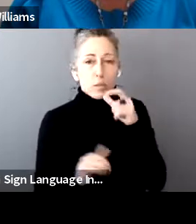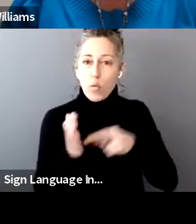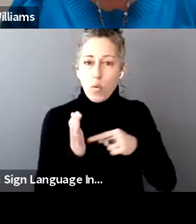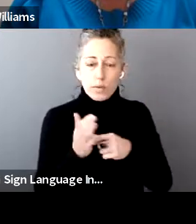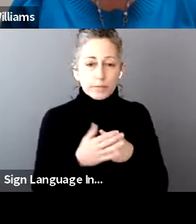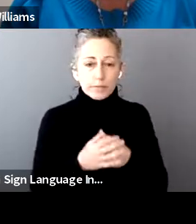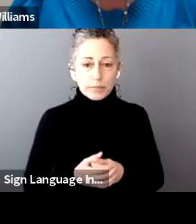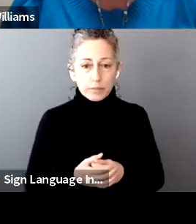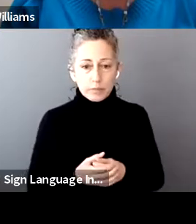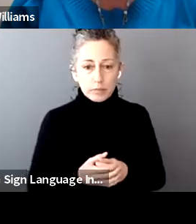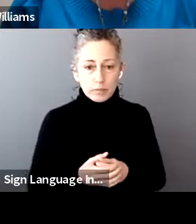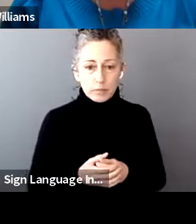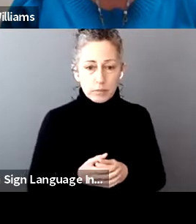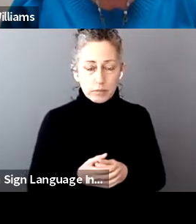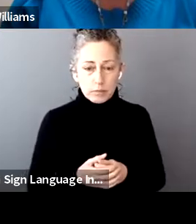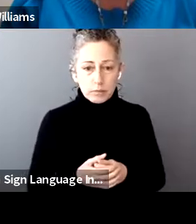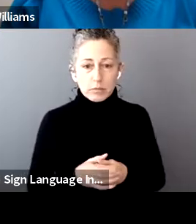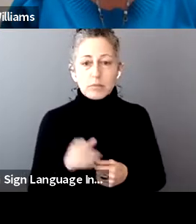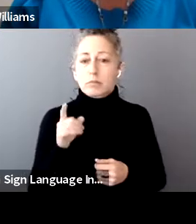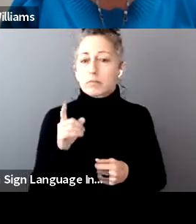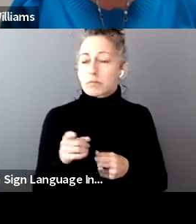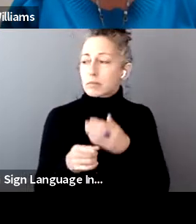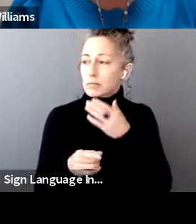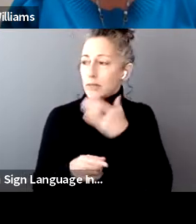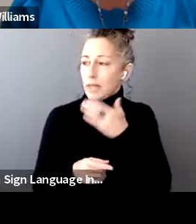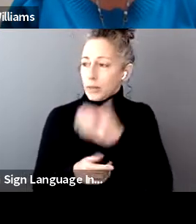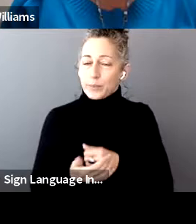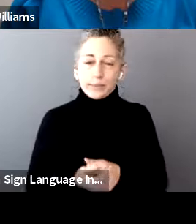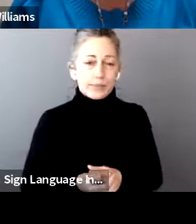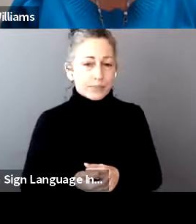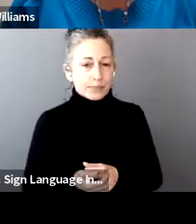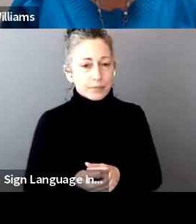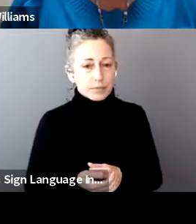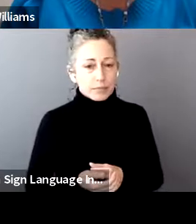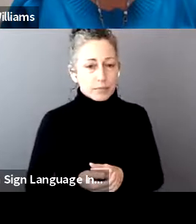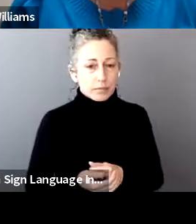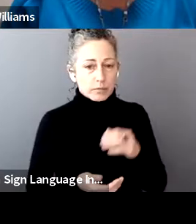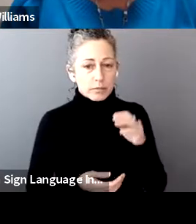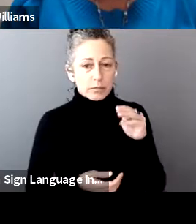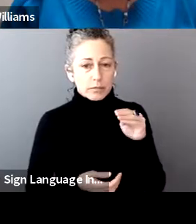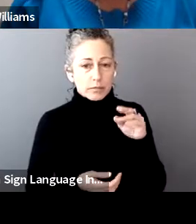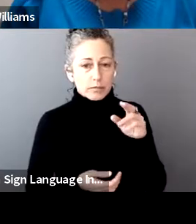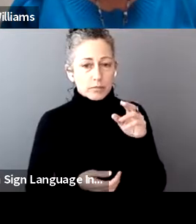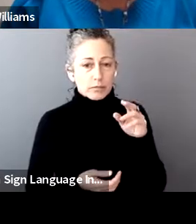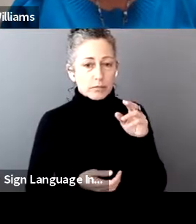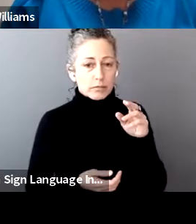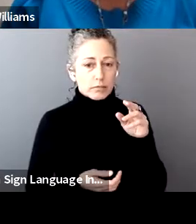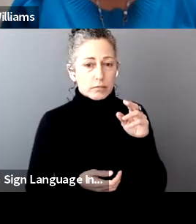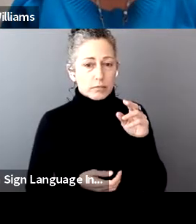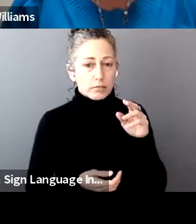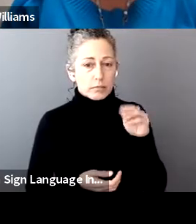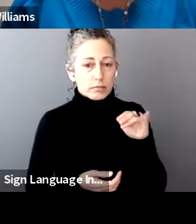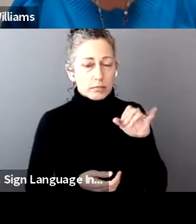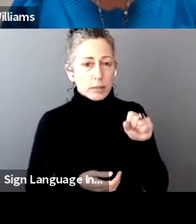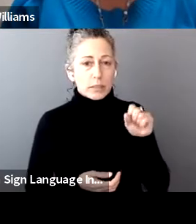That was clarification on. That was where I was going. Thank you. All right. Ms. Williams, I want to talk a little bit about the